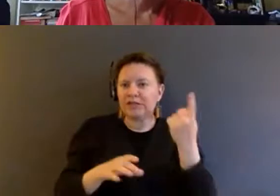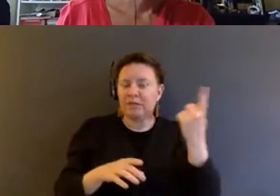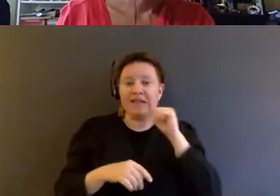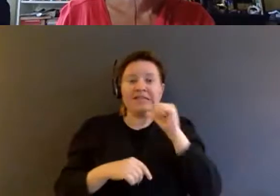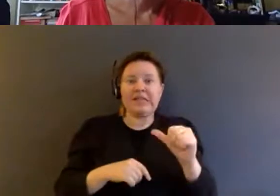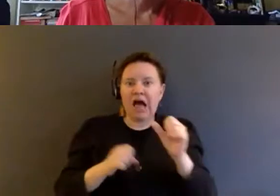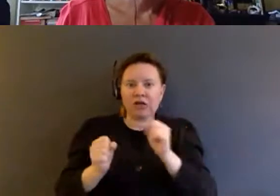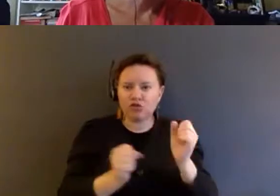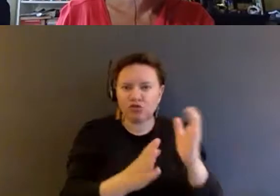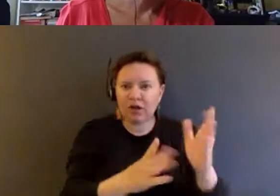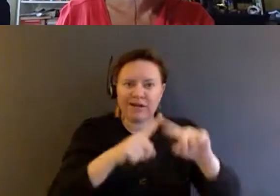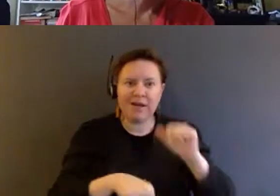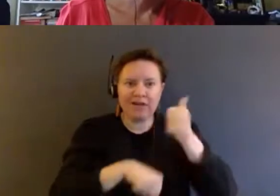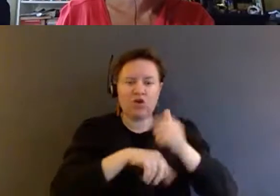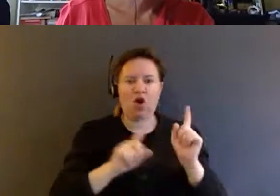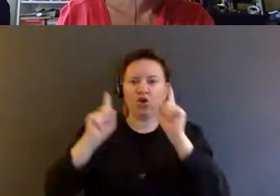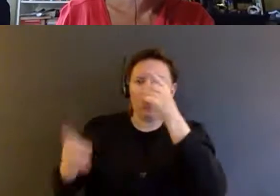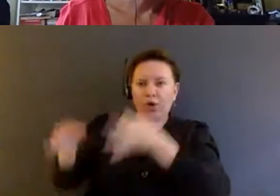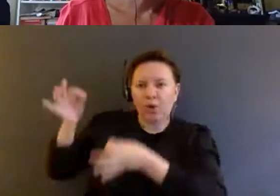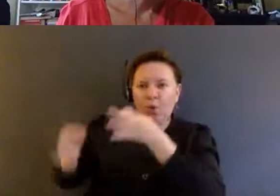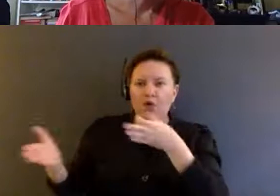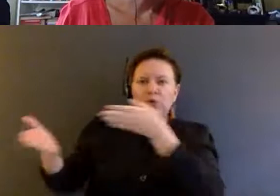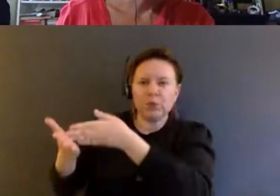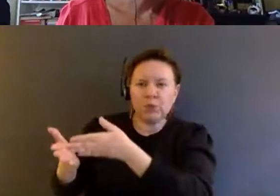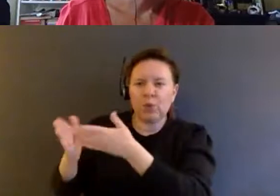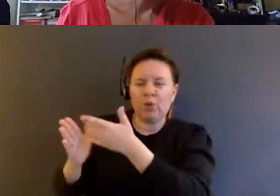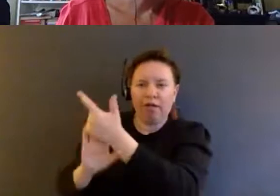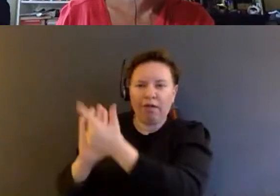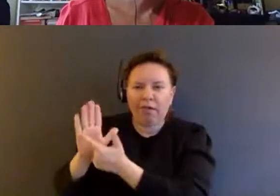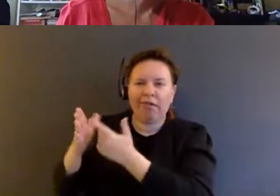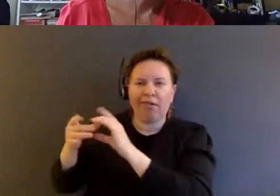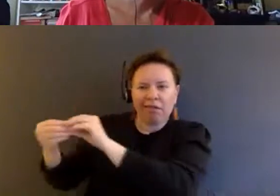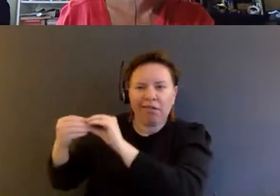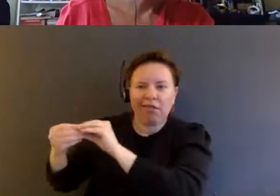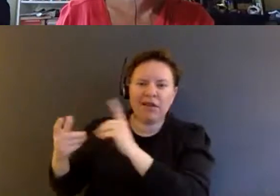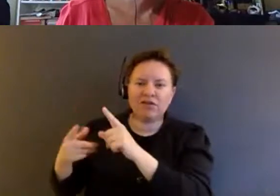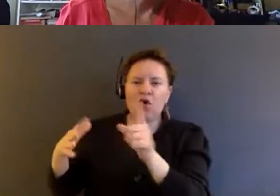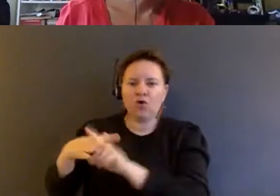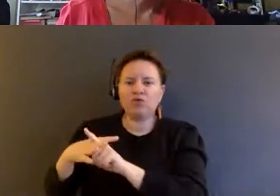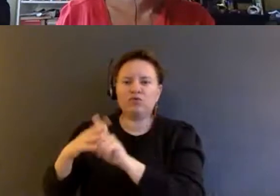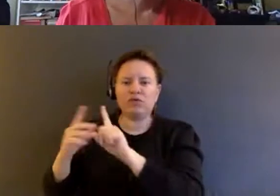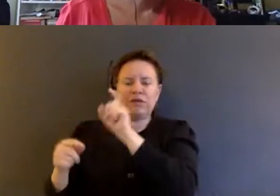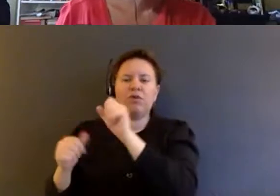strategy based on litigation. This was also one of the questions that came up in the Q&A too.